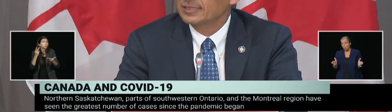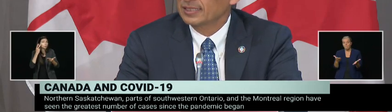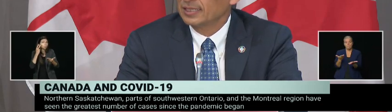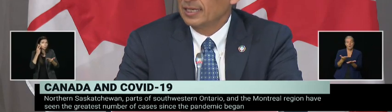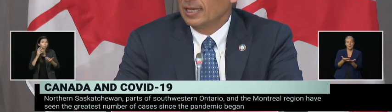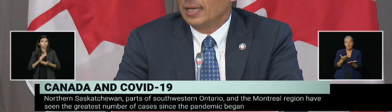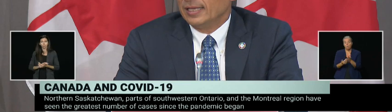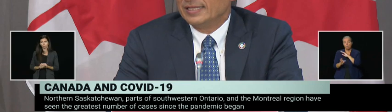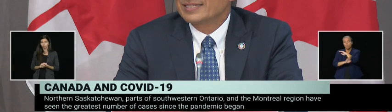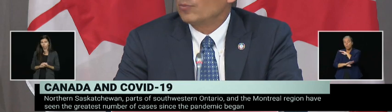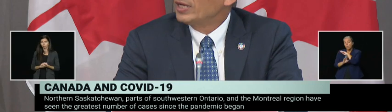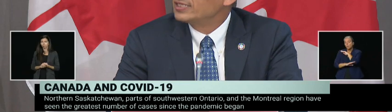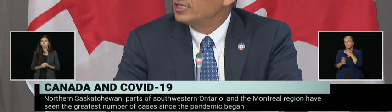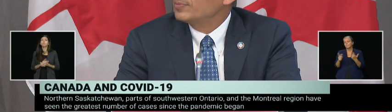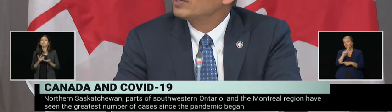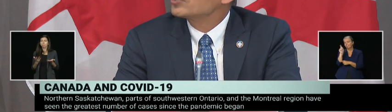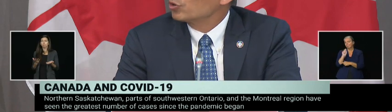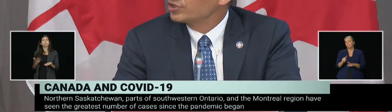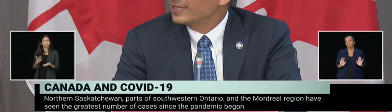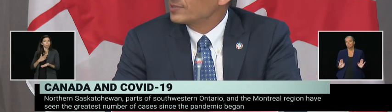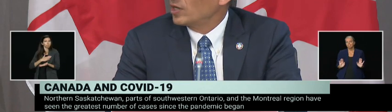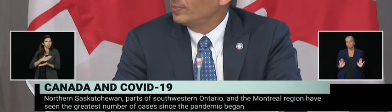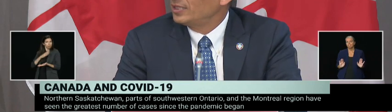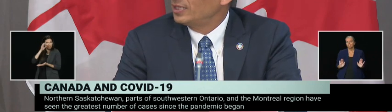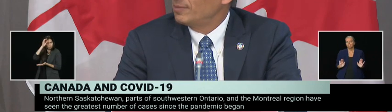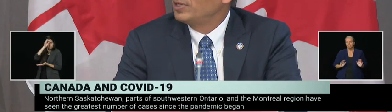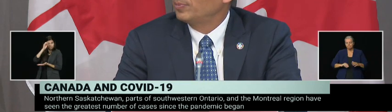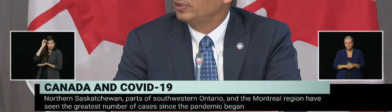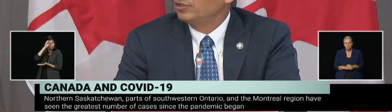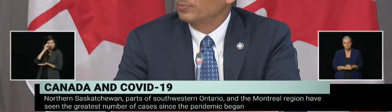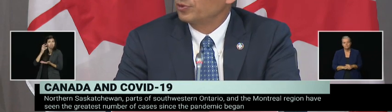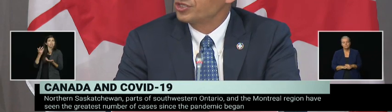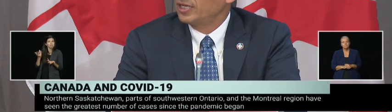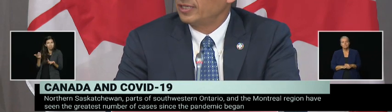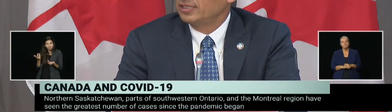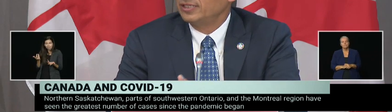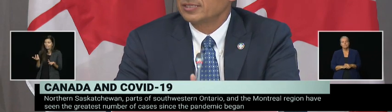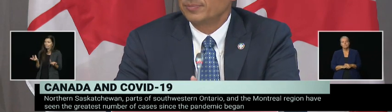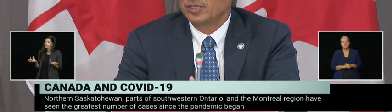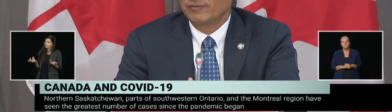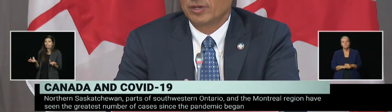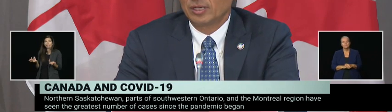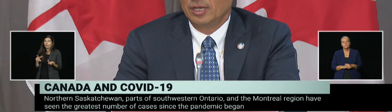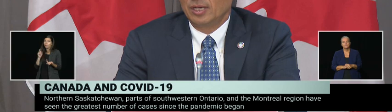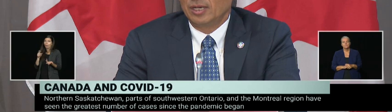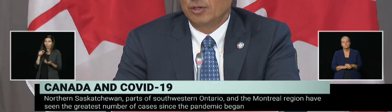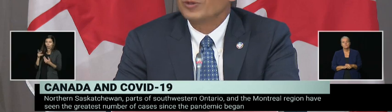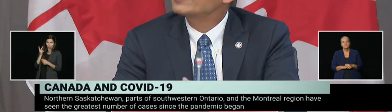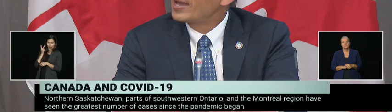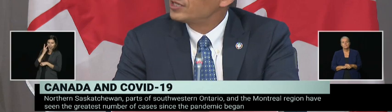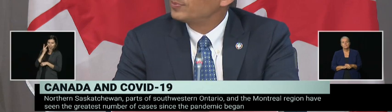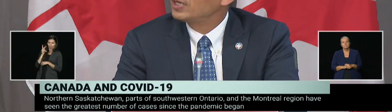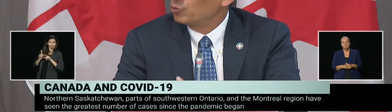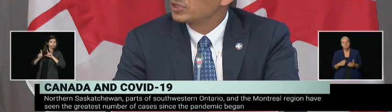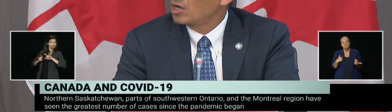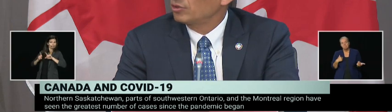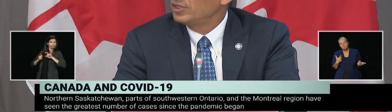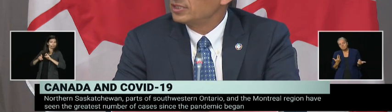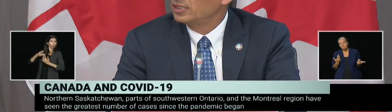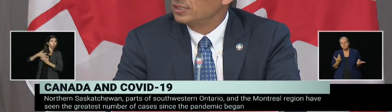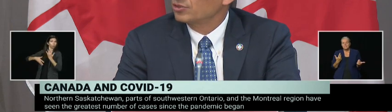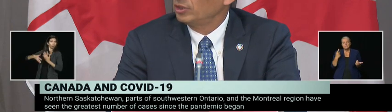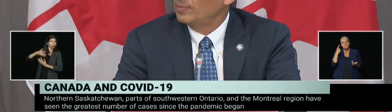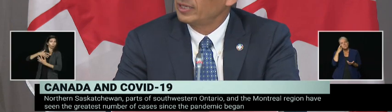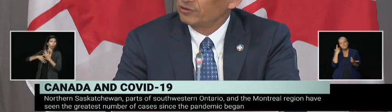is that in some ways it is a bit of a social experiment and people need to appreciate that it is a bit of a risk management and risk